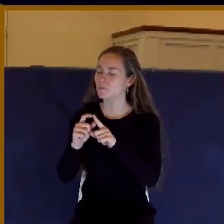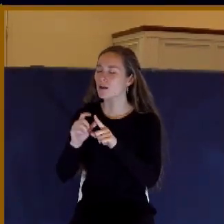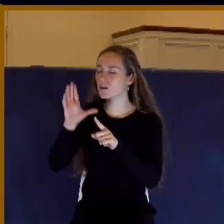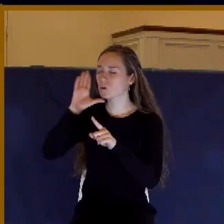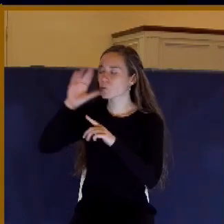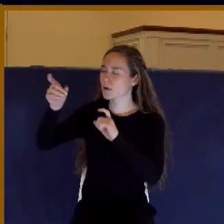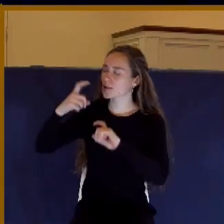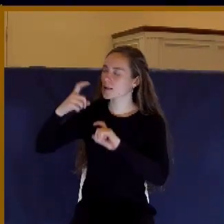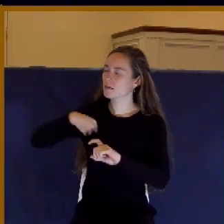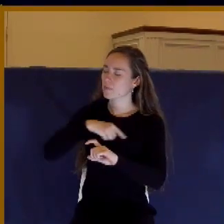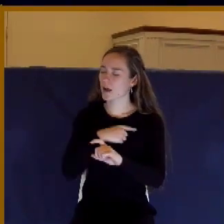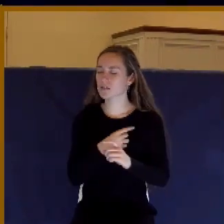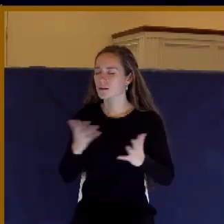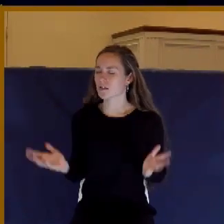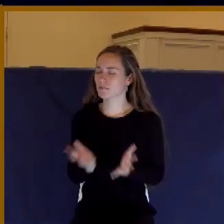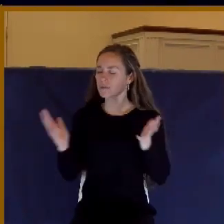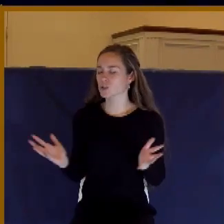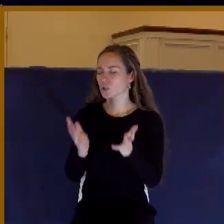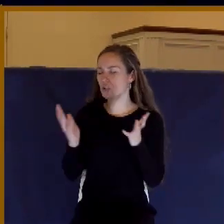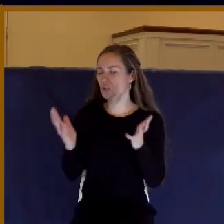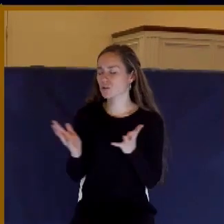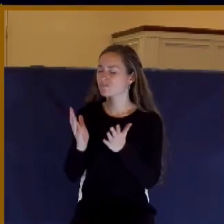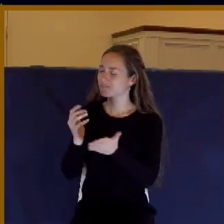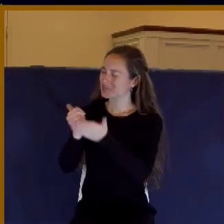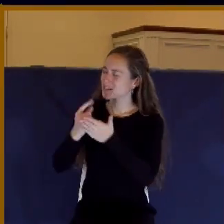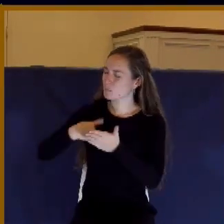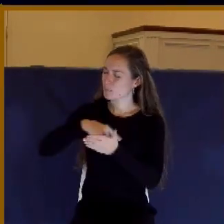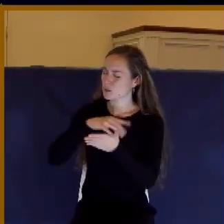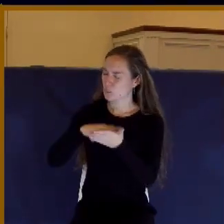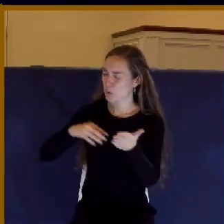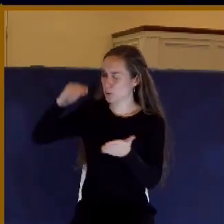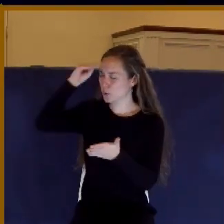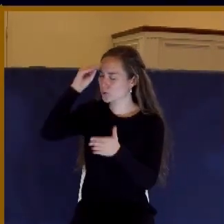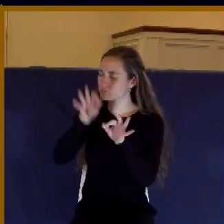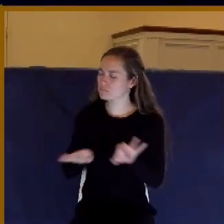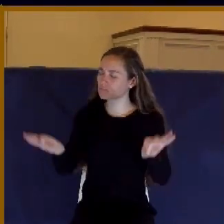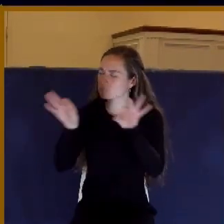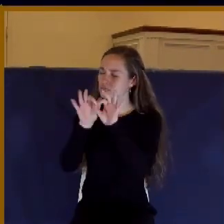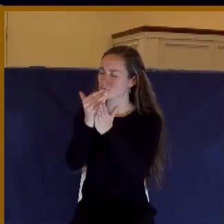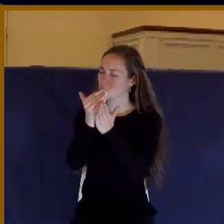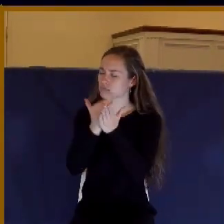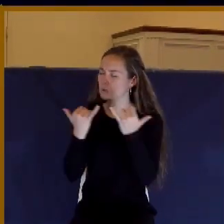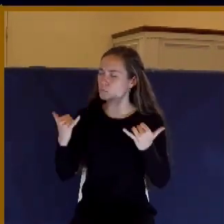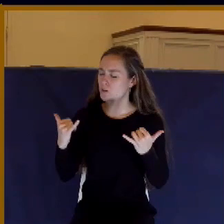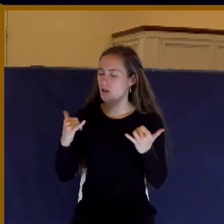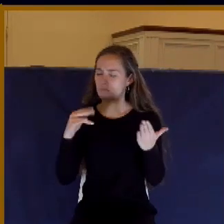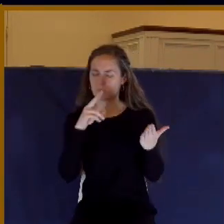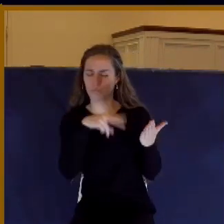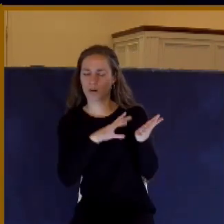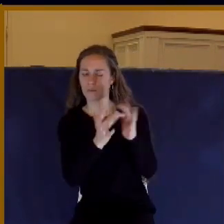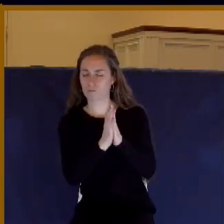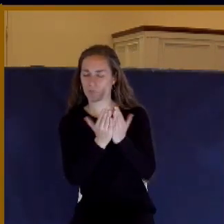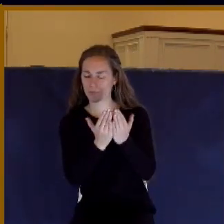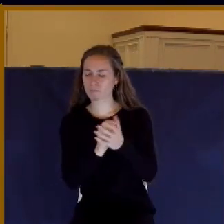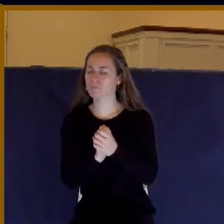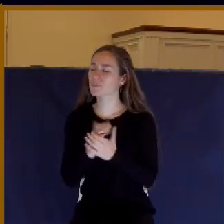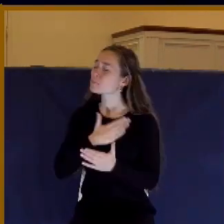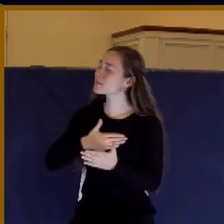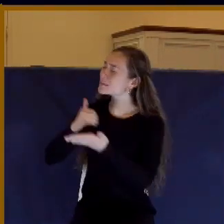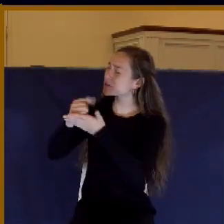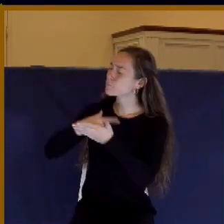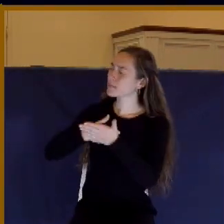us today to learn some valuable lessons from it. And help me, Lord, to communicate it clearly.